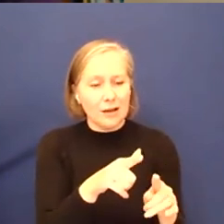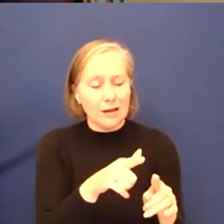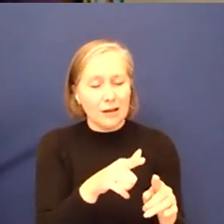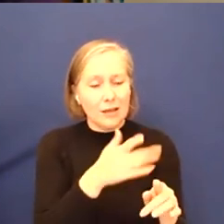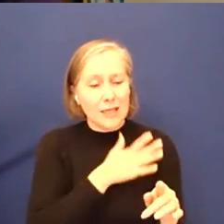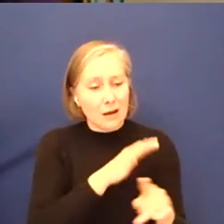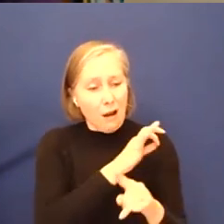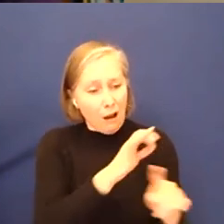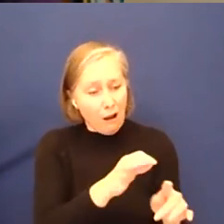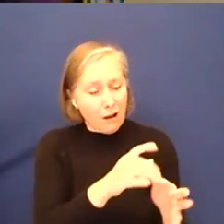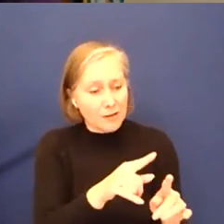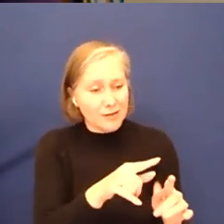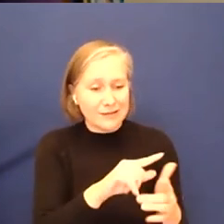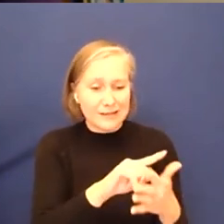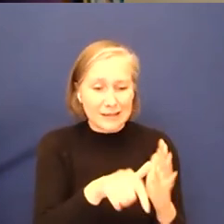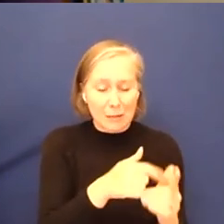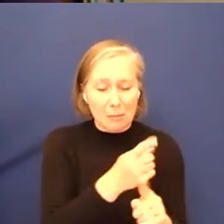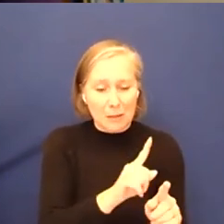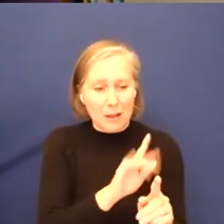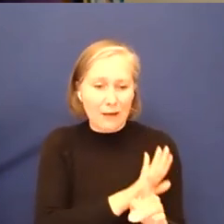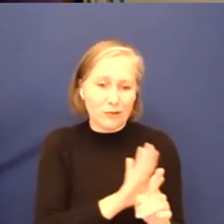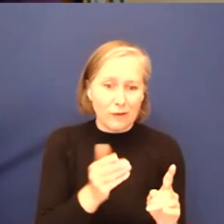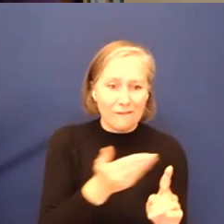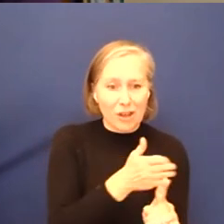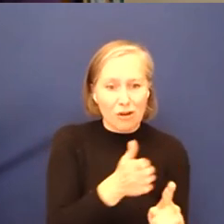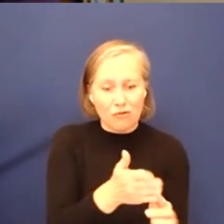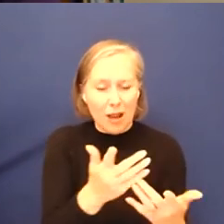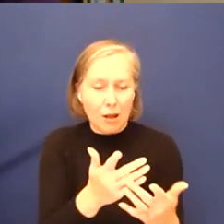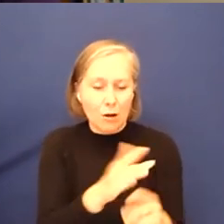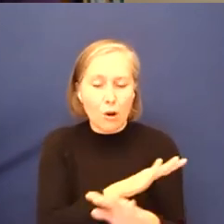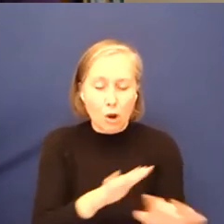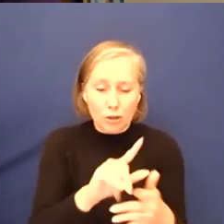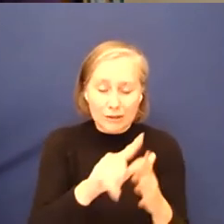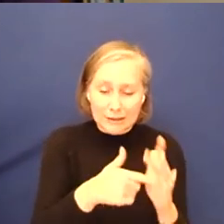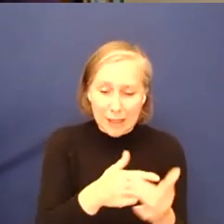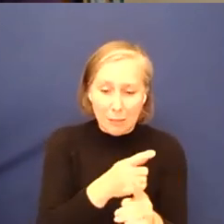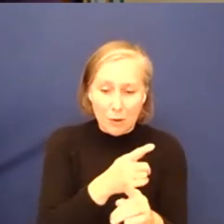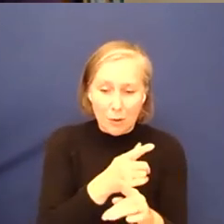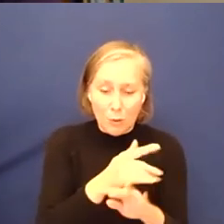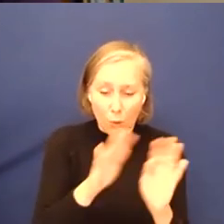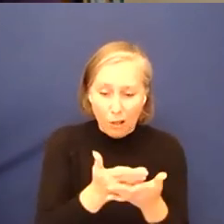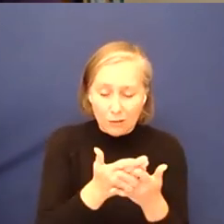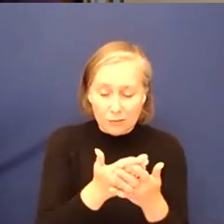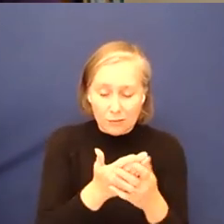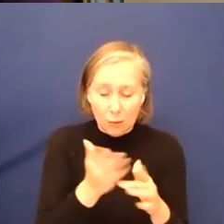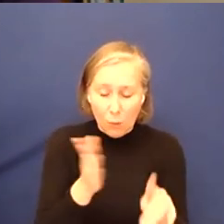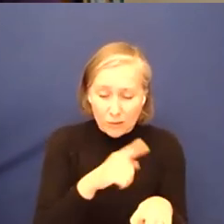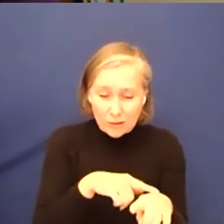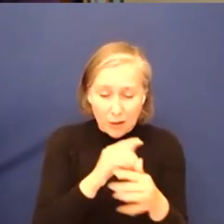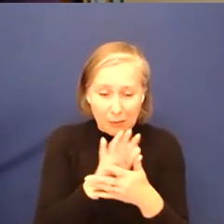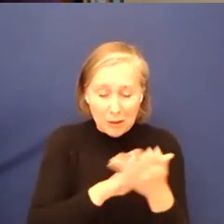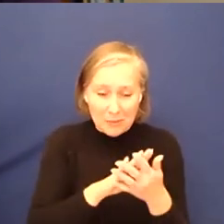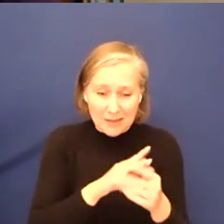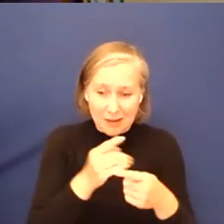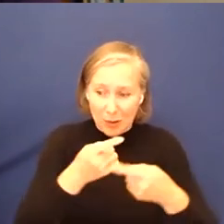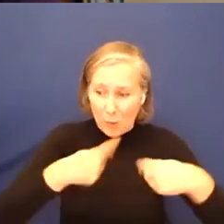been having to figure out how to live in a non disabled world, time immemorial. So we are absolutely the best people